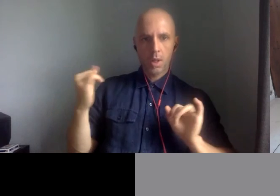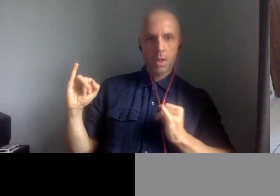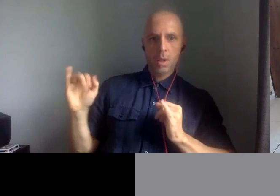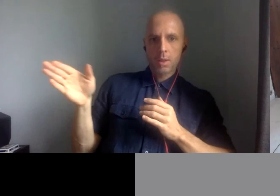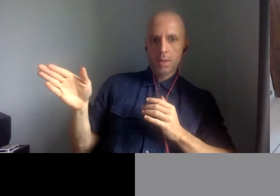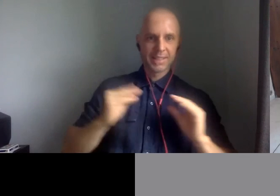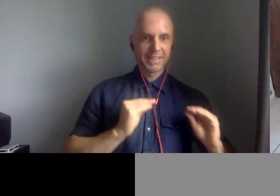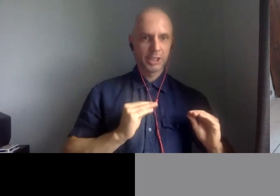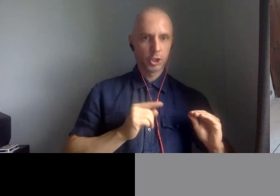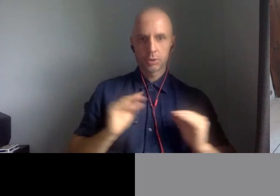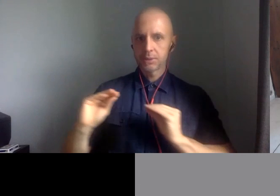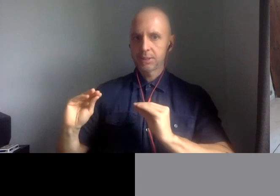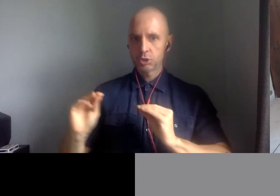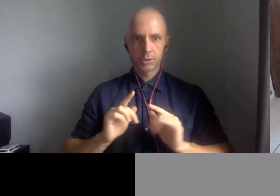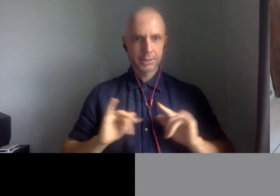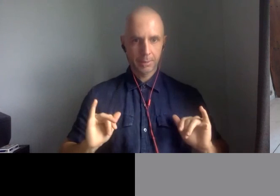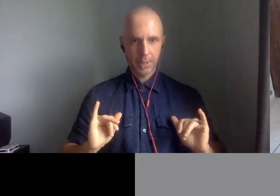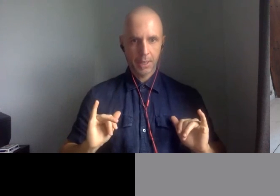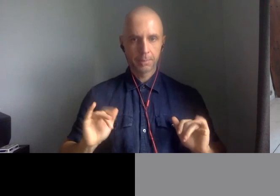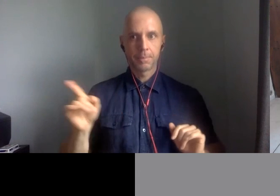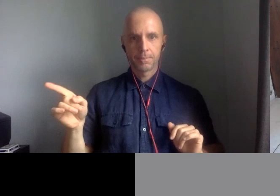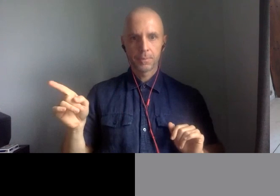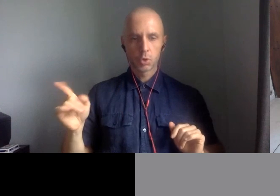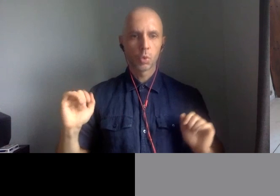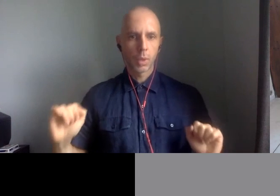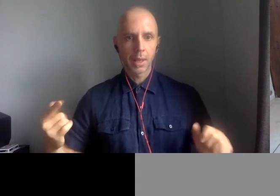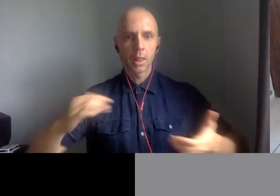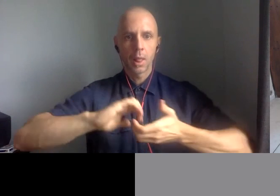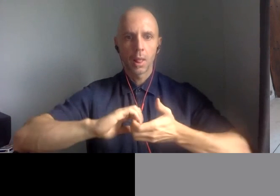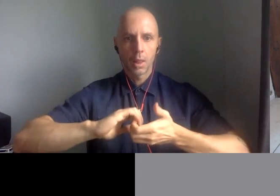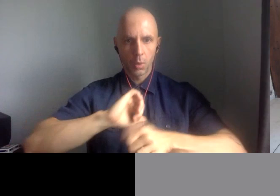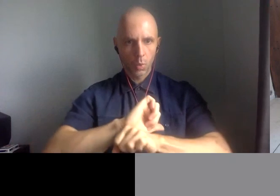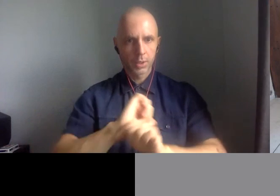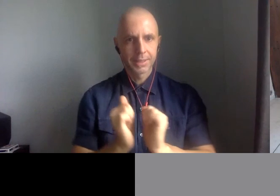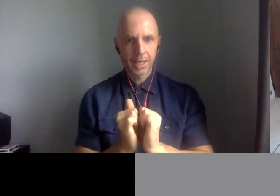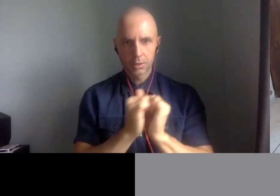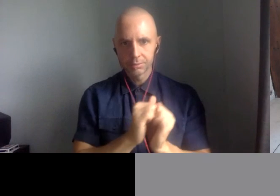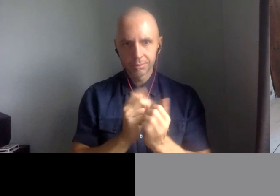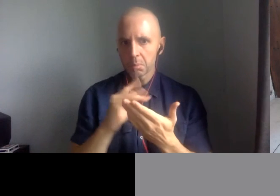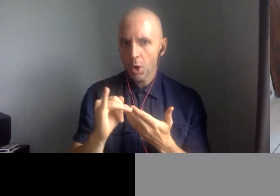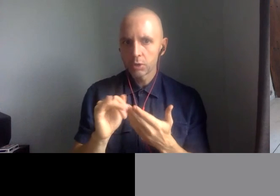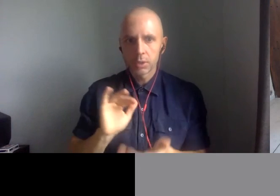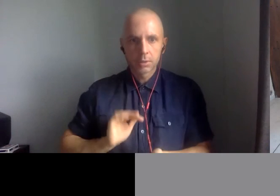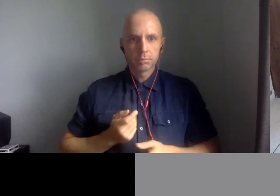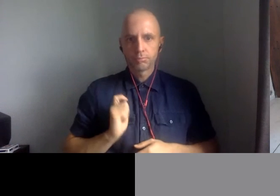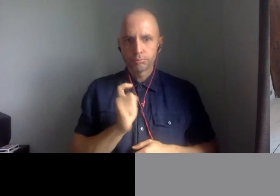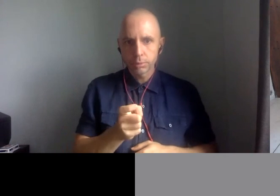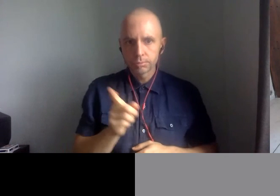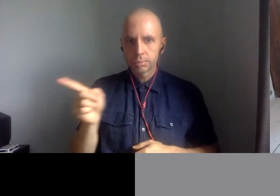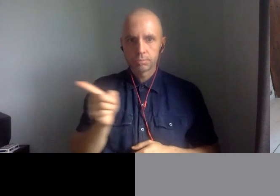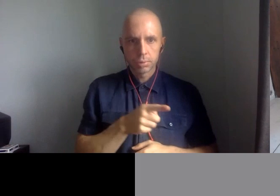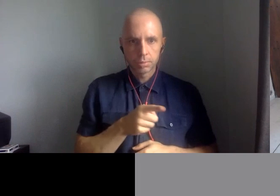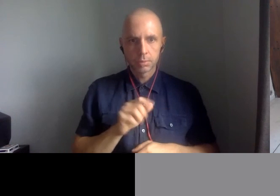developing a hybrid model that allows for a combination of distance and live learning